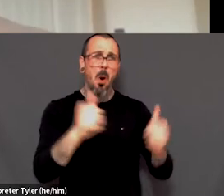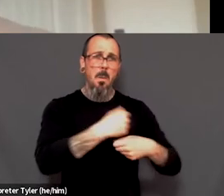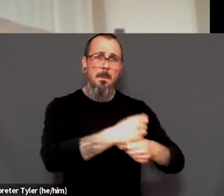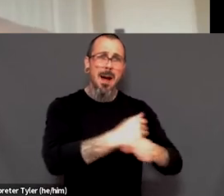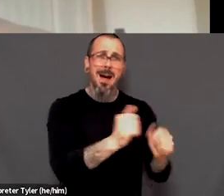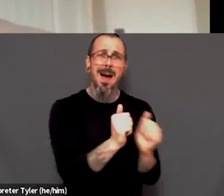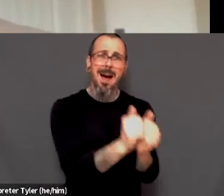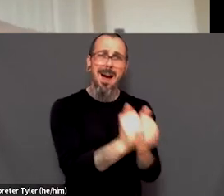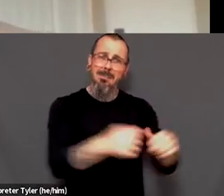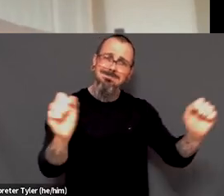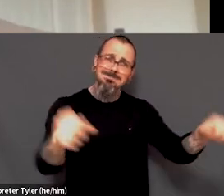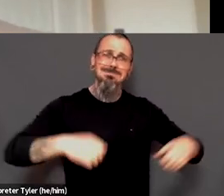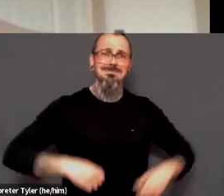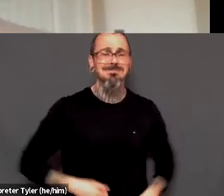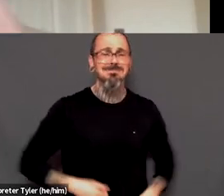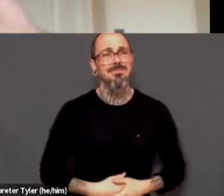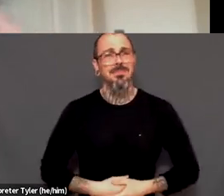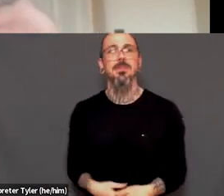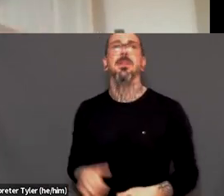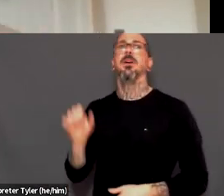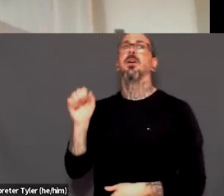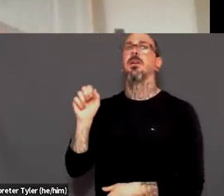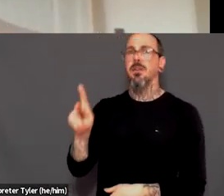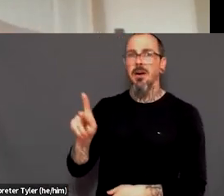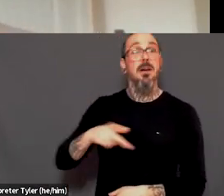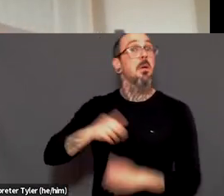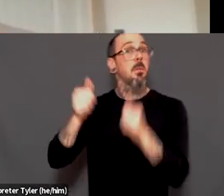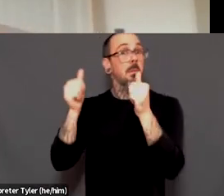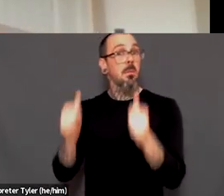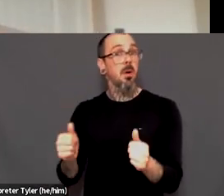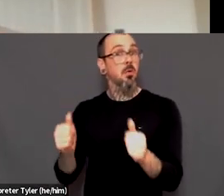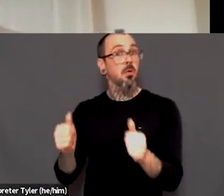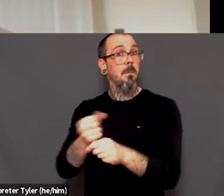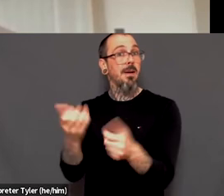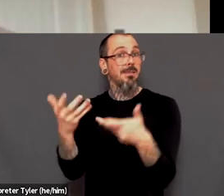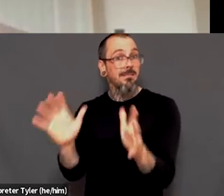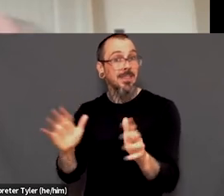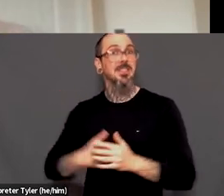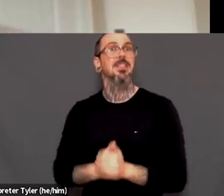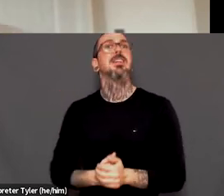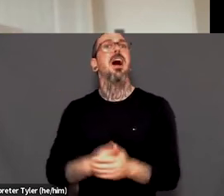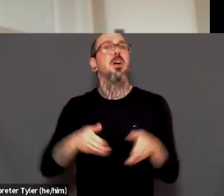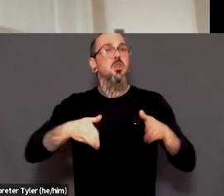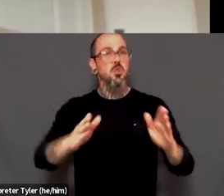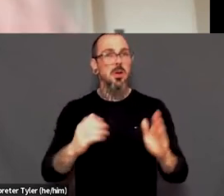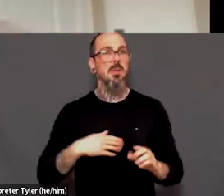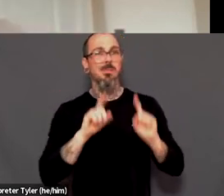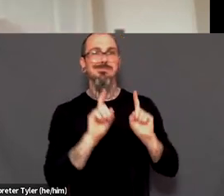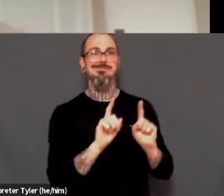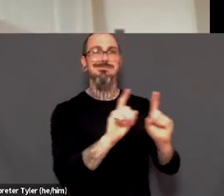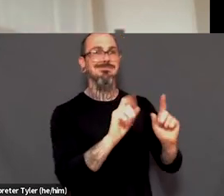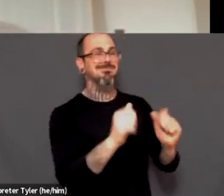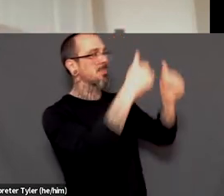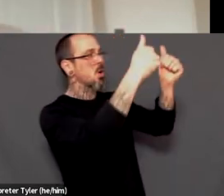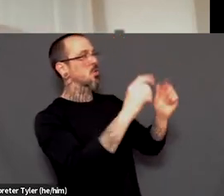uh, one person down the street and I like hanging up posters and I immediately got a response from someone because they saw something in Arabic. And they're like,